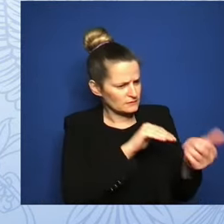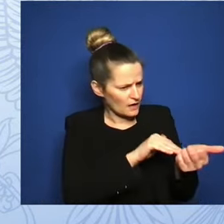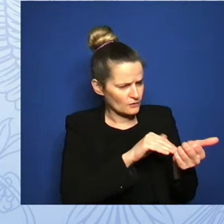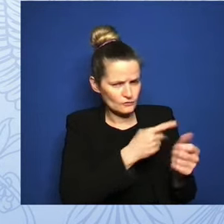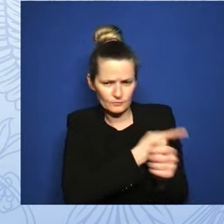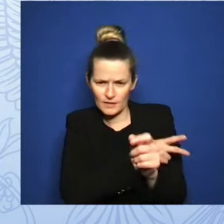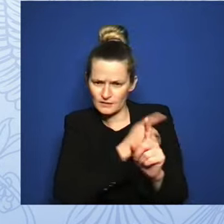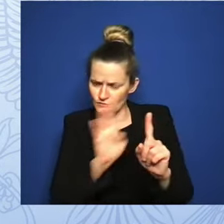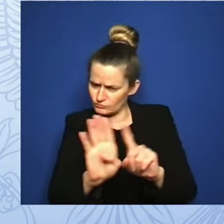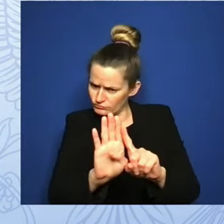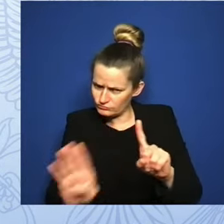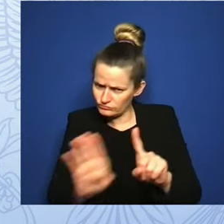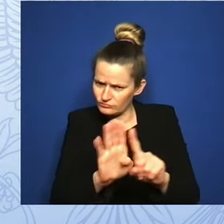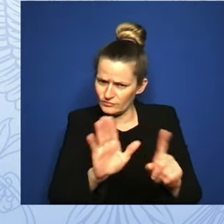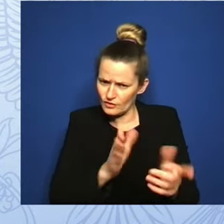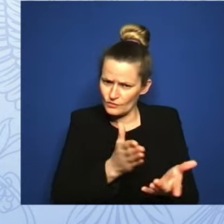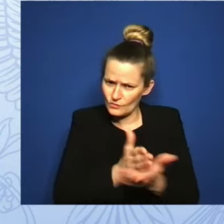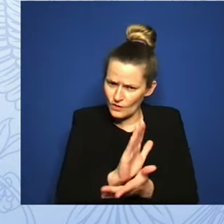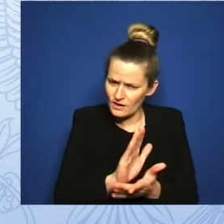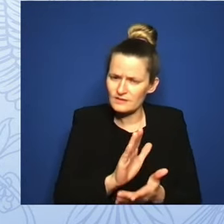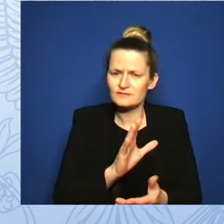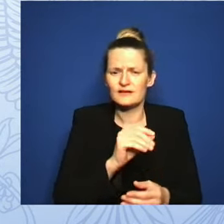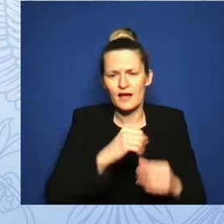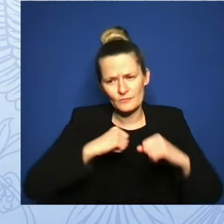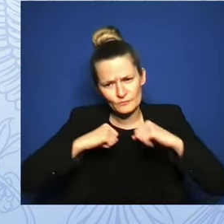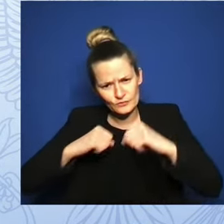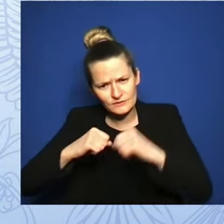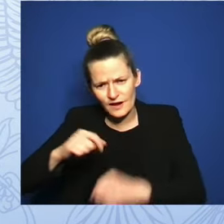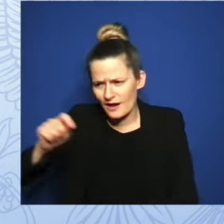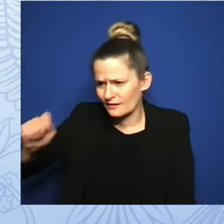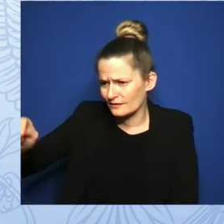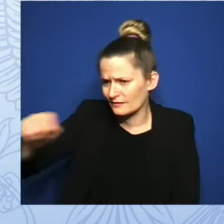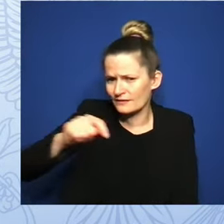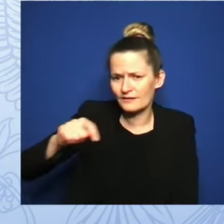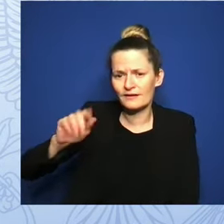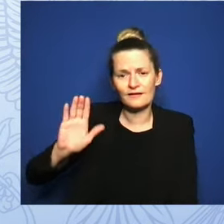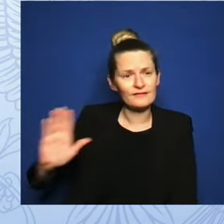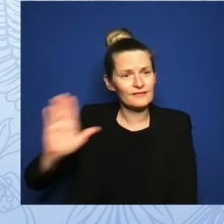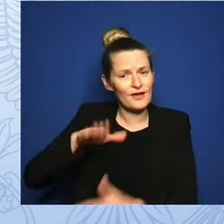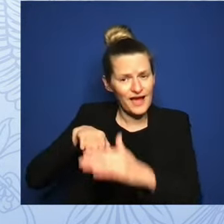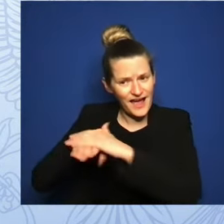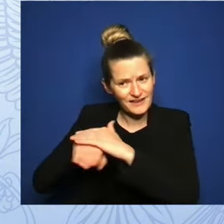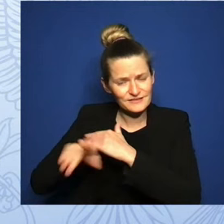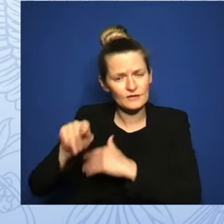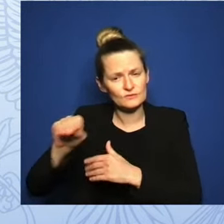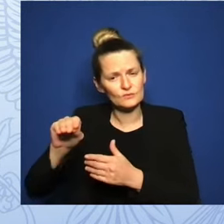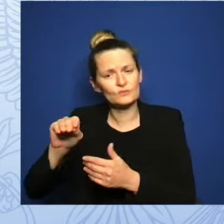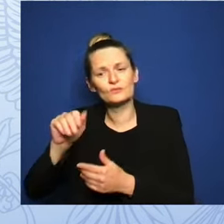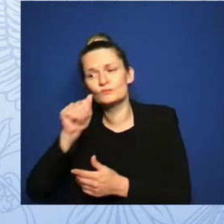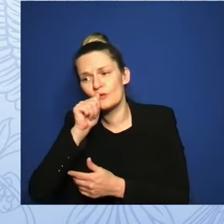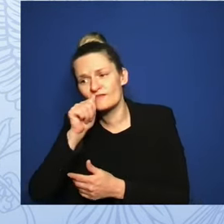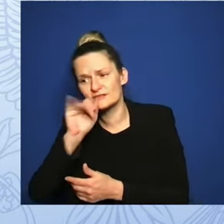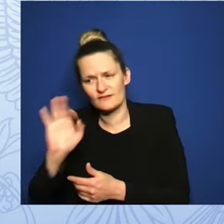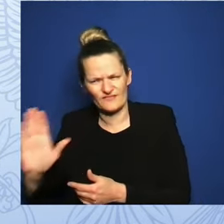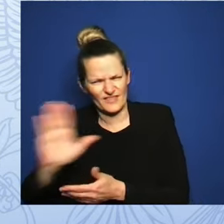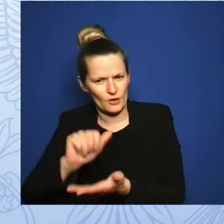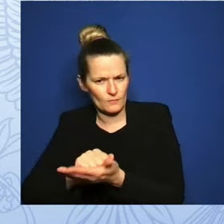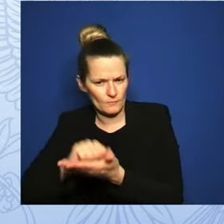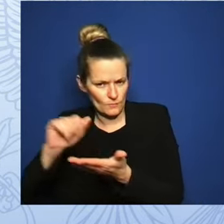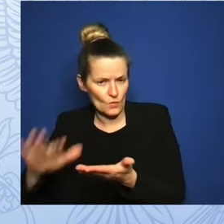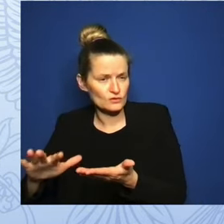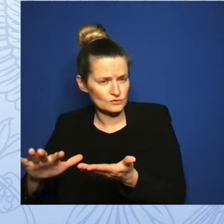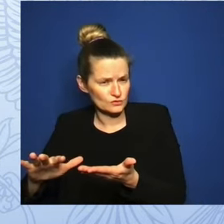protect access to medication abortion, which is, of course, you know, more than half of the abortions that happen across the country.